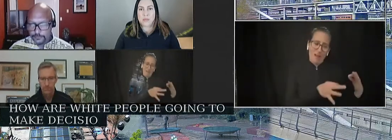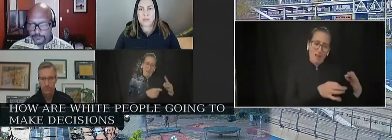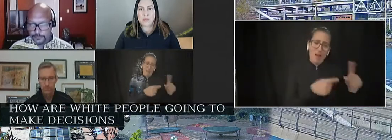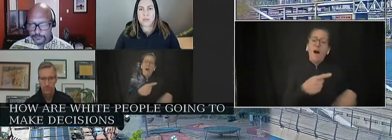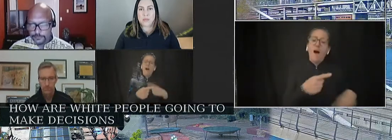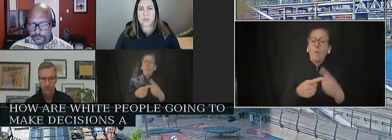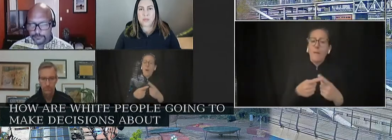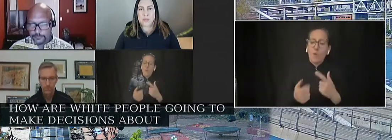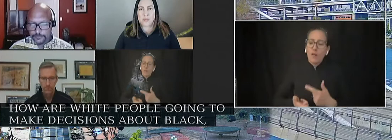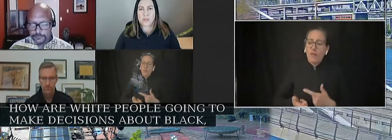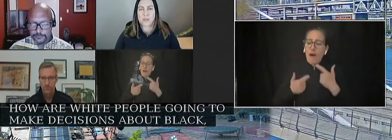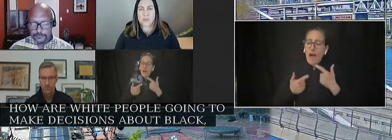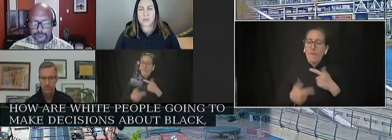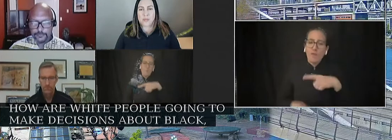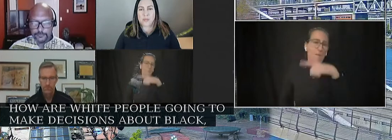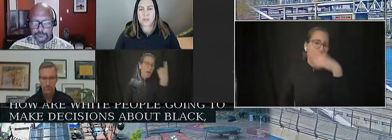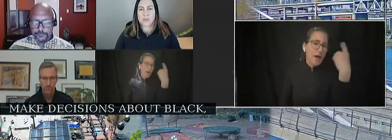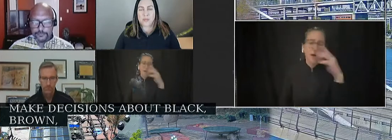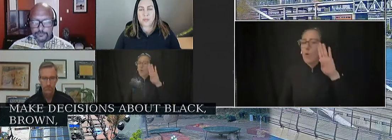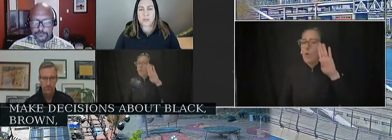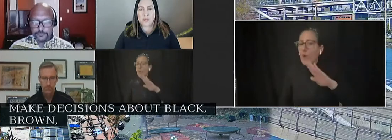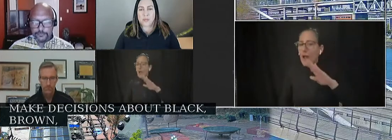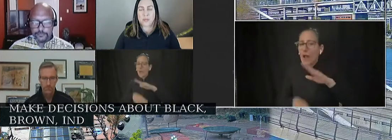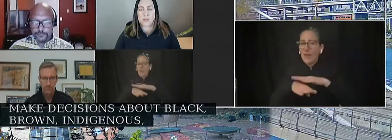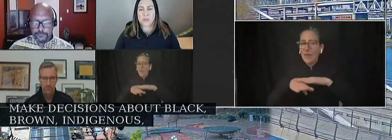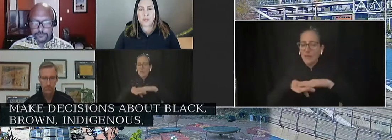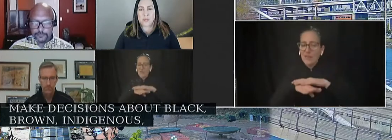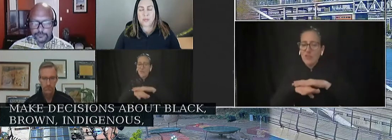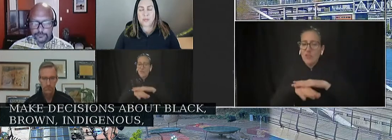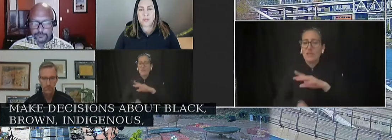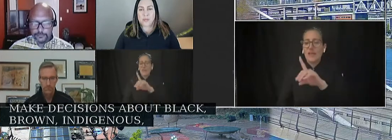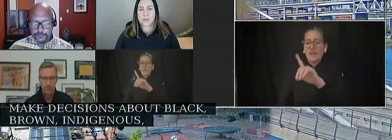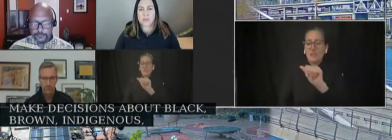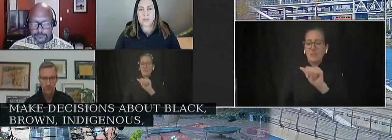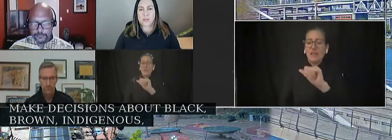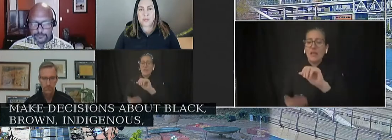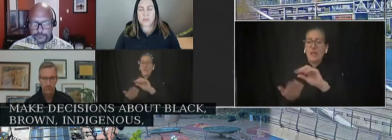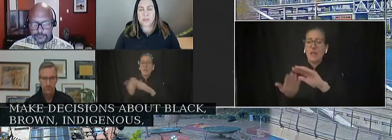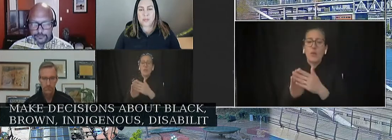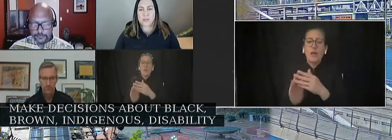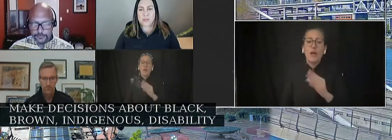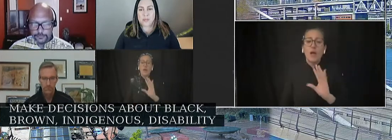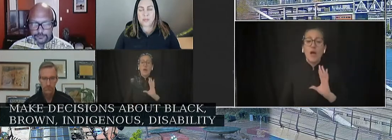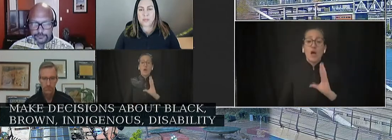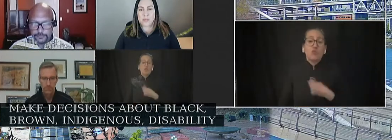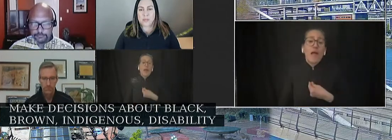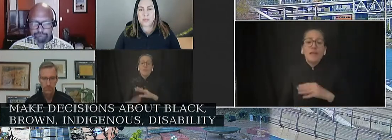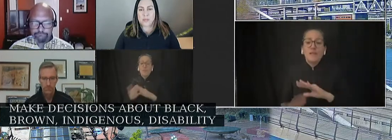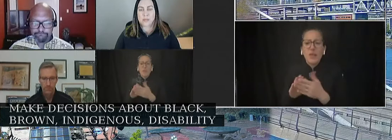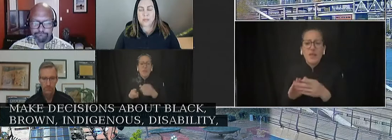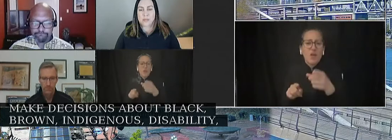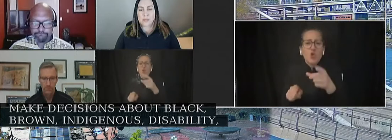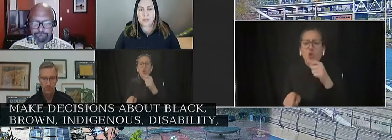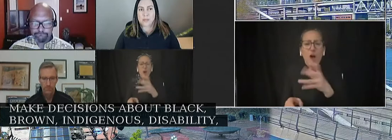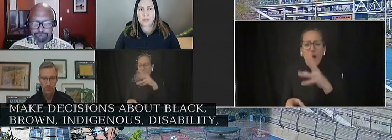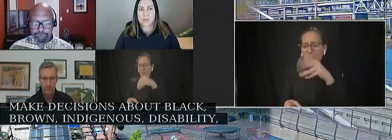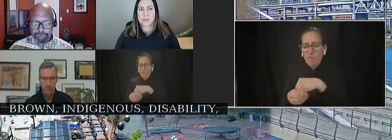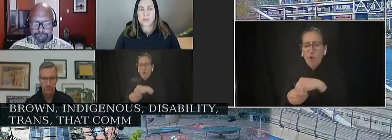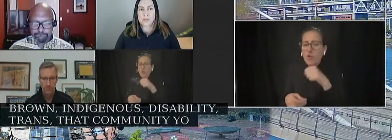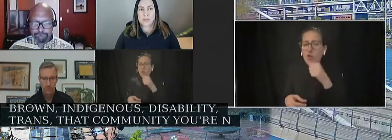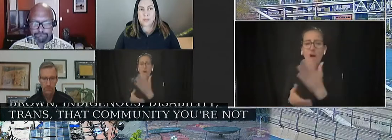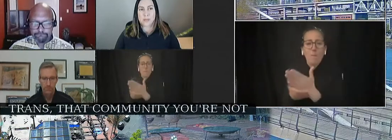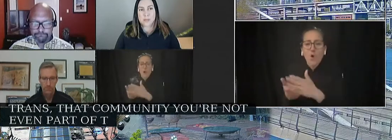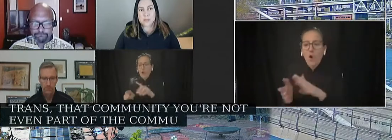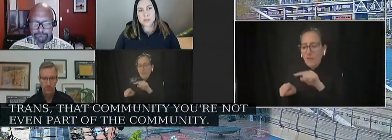indigenous, disability, trans, that community? You're not even part of the community. You don't even stay